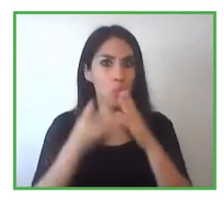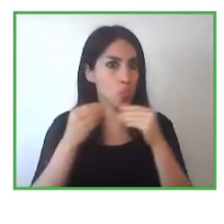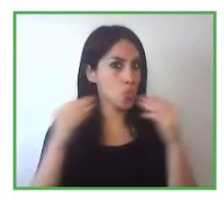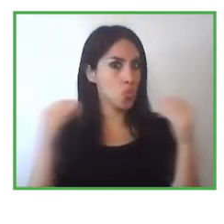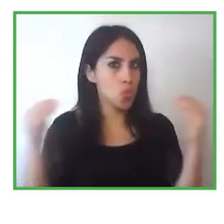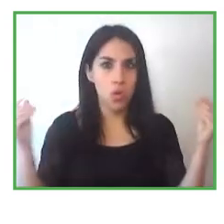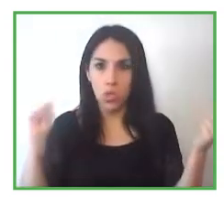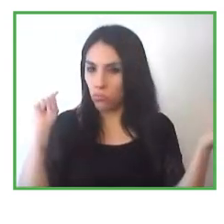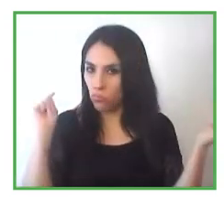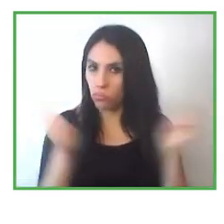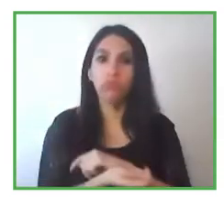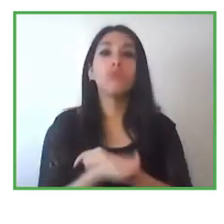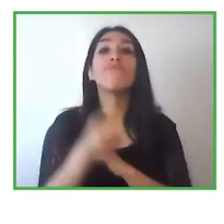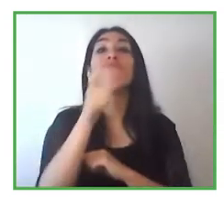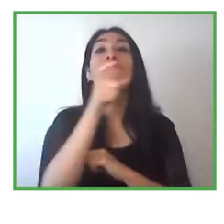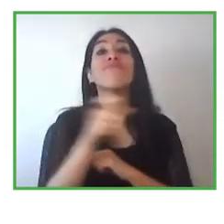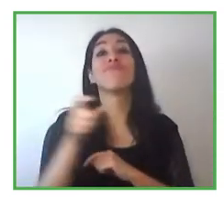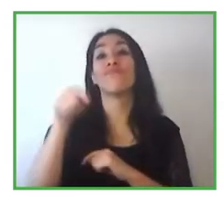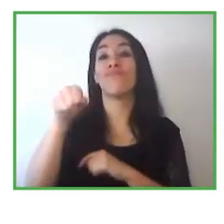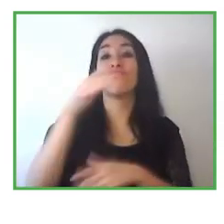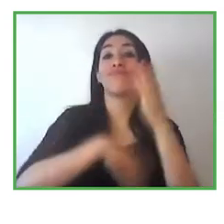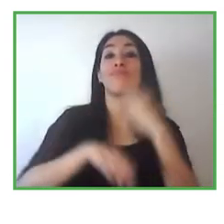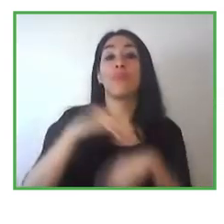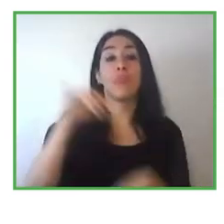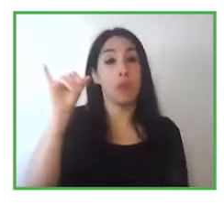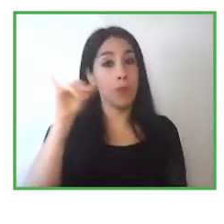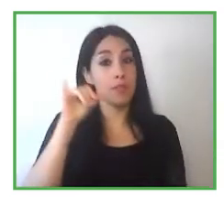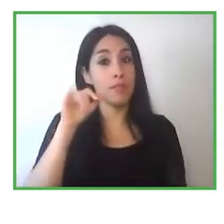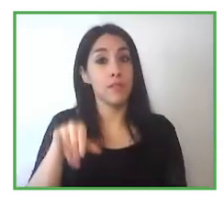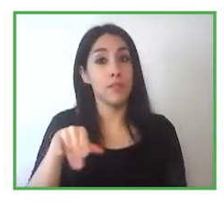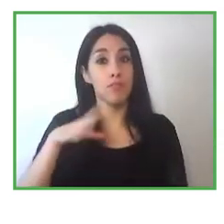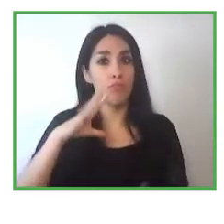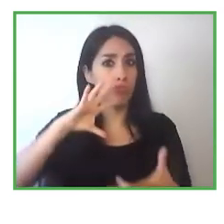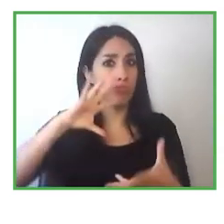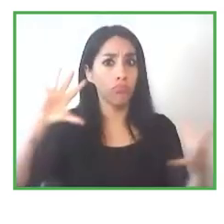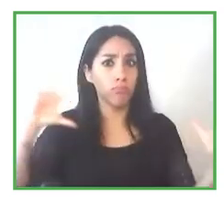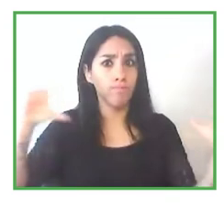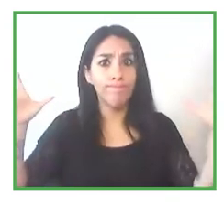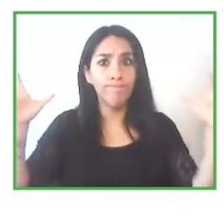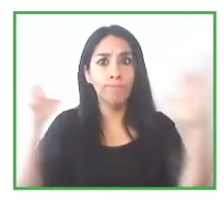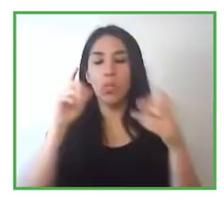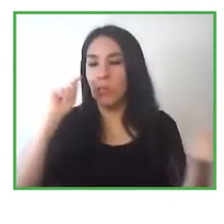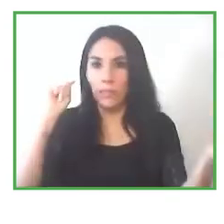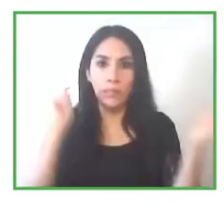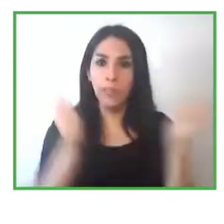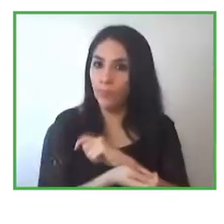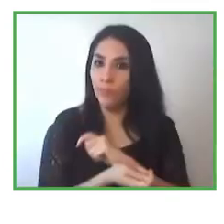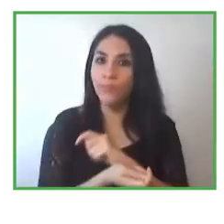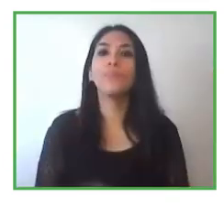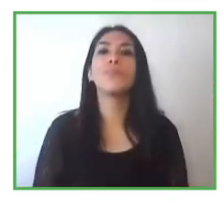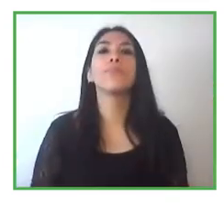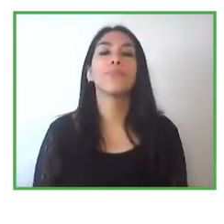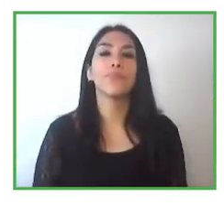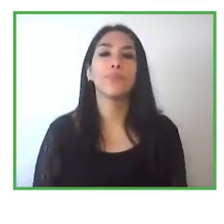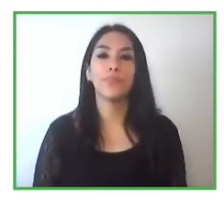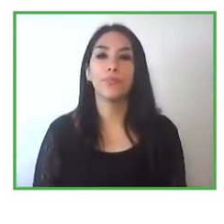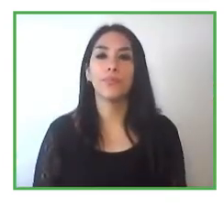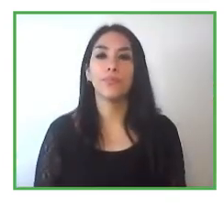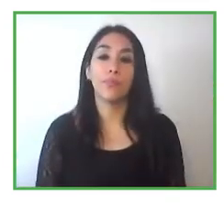through they are not separate they are not exempt from these changes